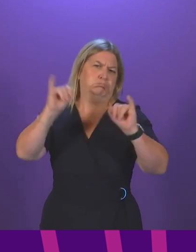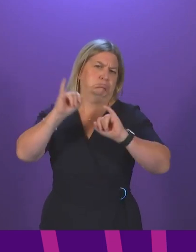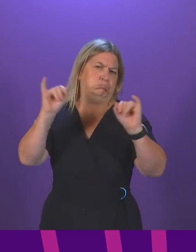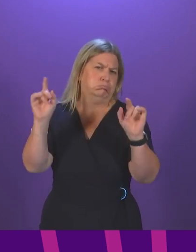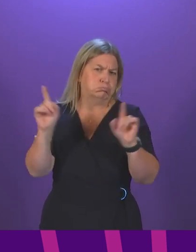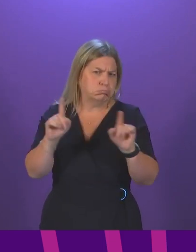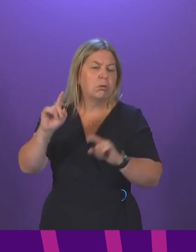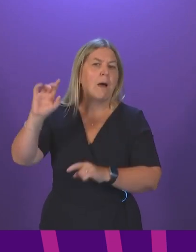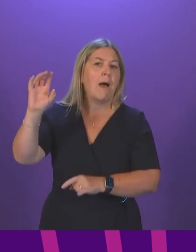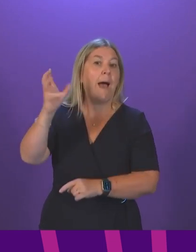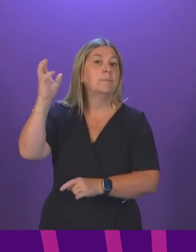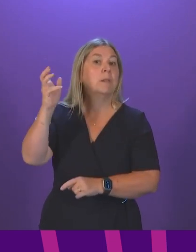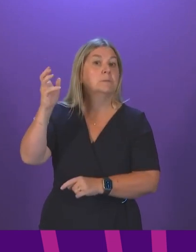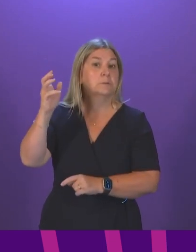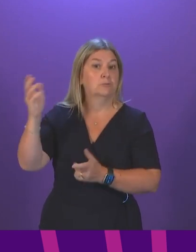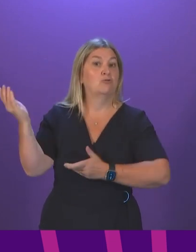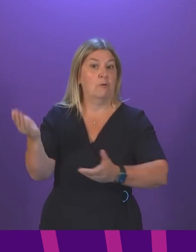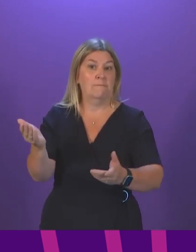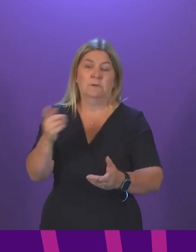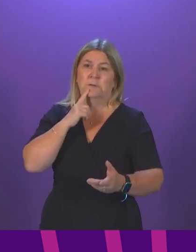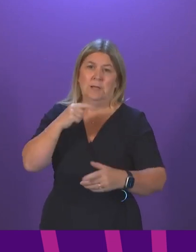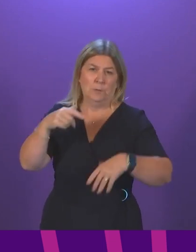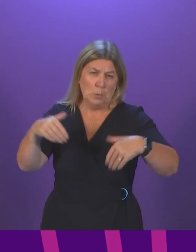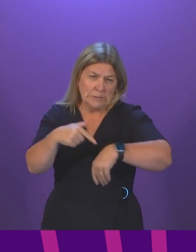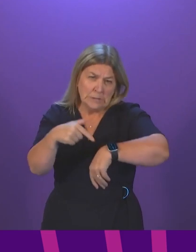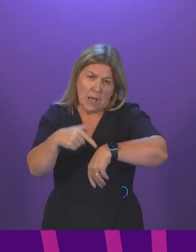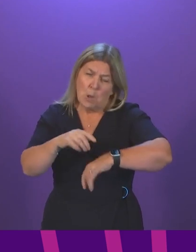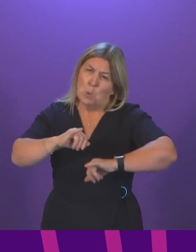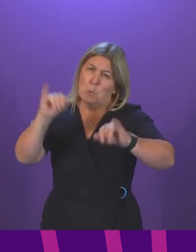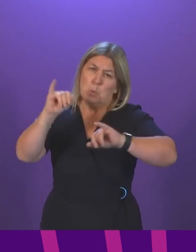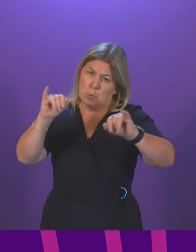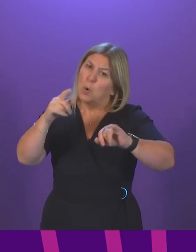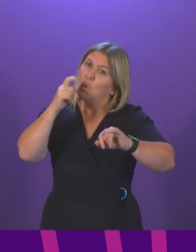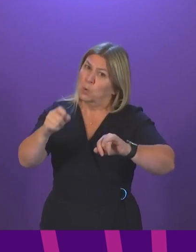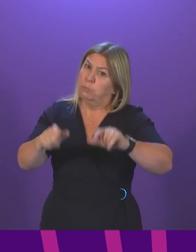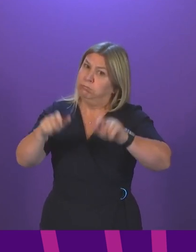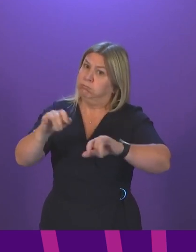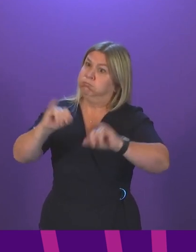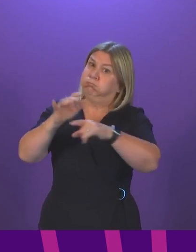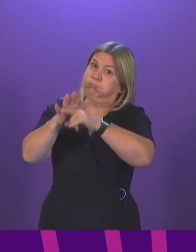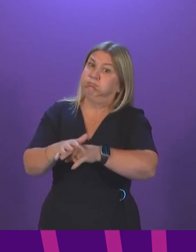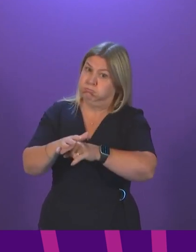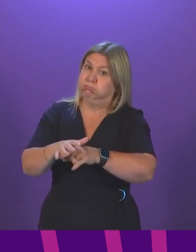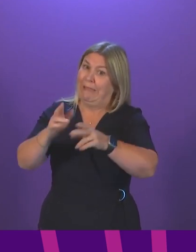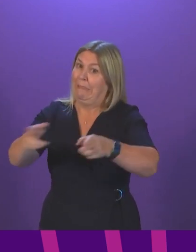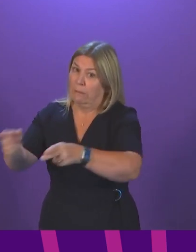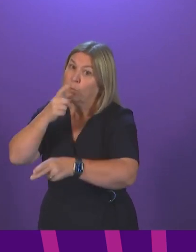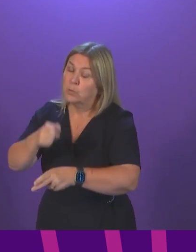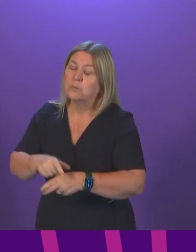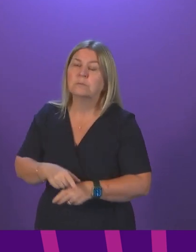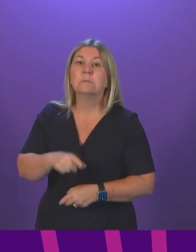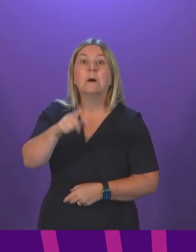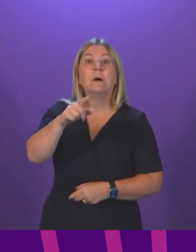I said that these scandalous waiting times could cost people's lives. This morning we all read in shock